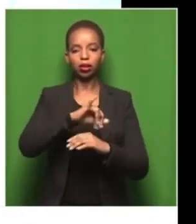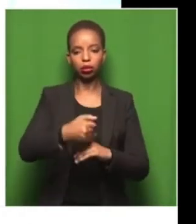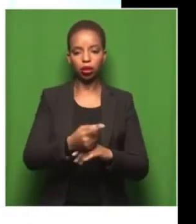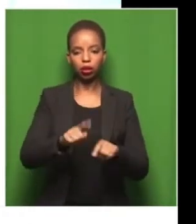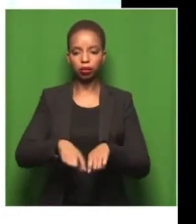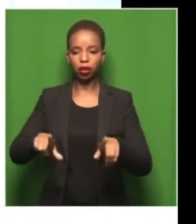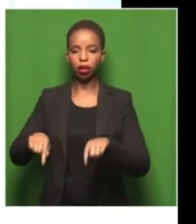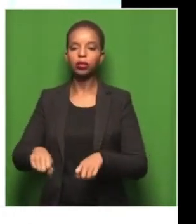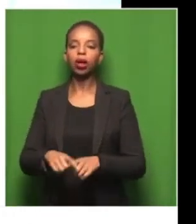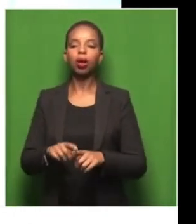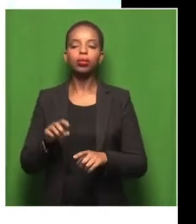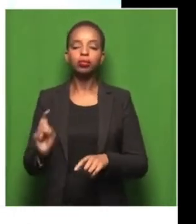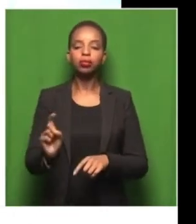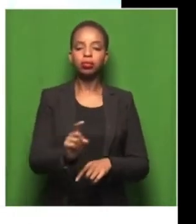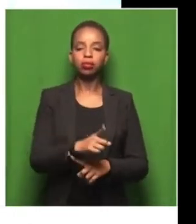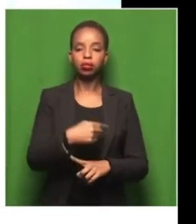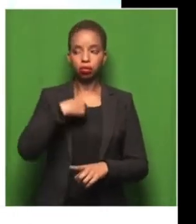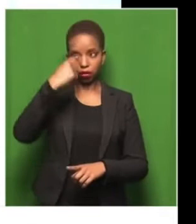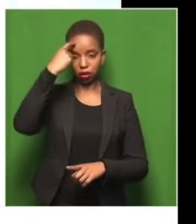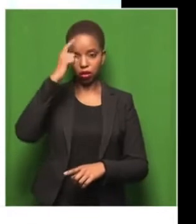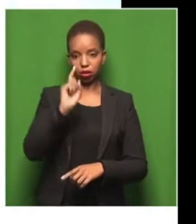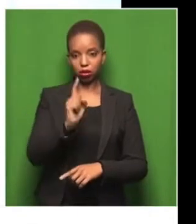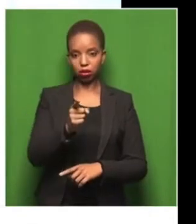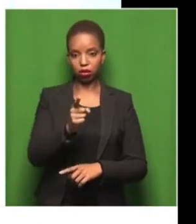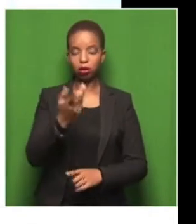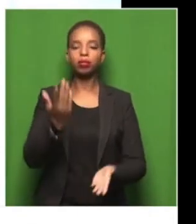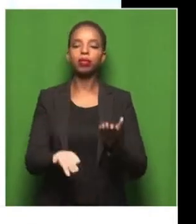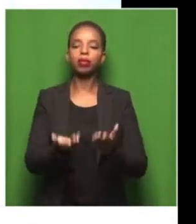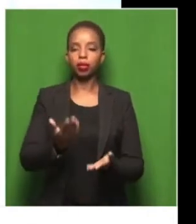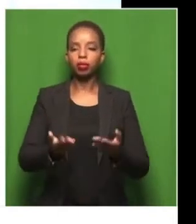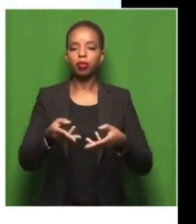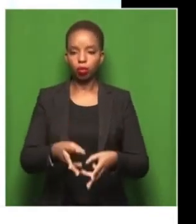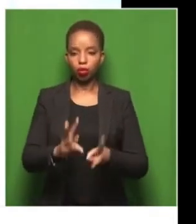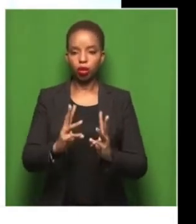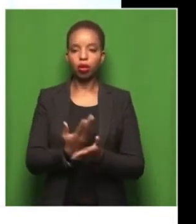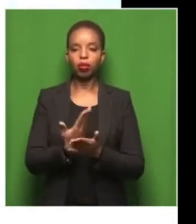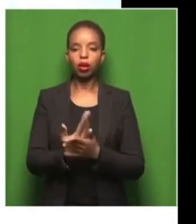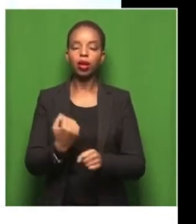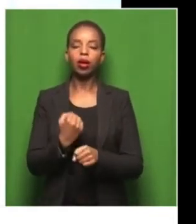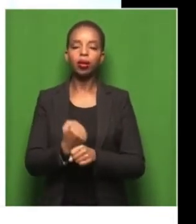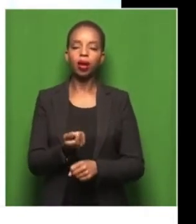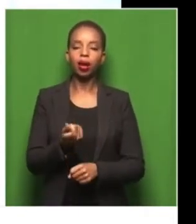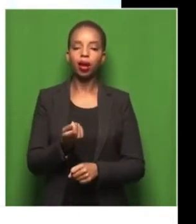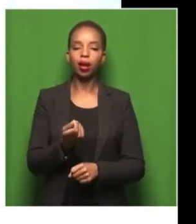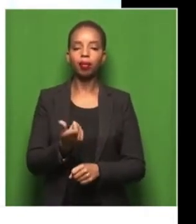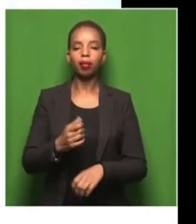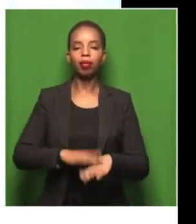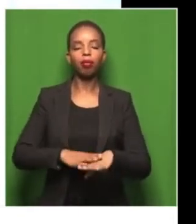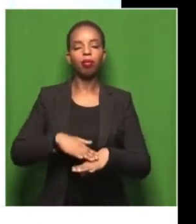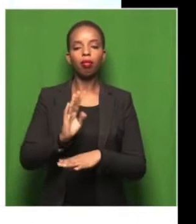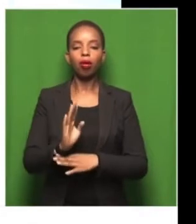Town and so forth, I thought maybe there's a way that we can make it a little bit of a more colorful